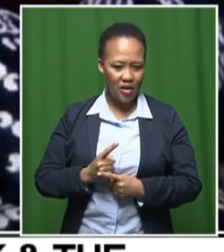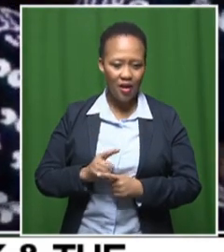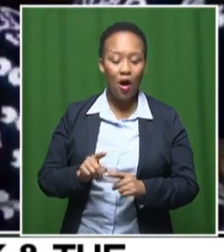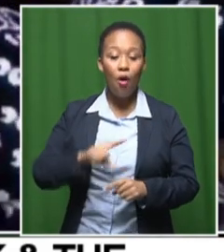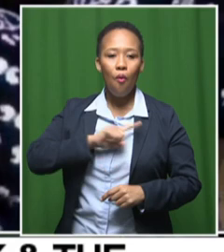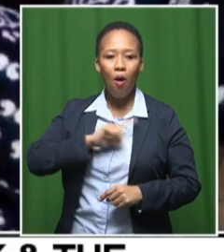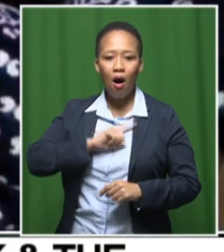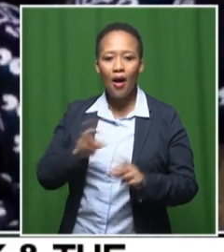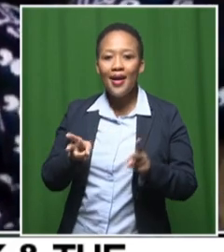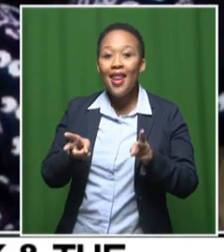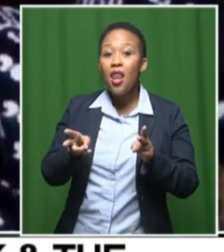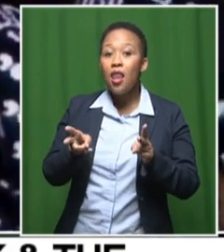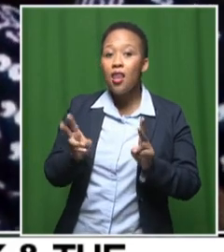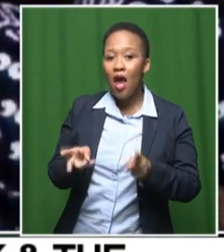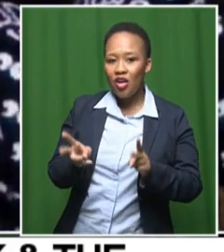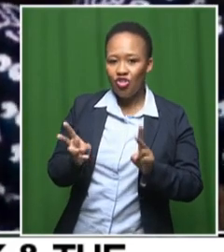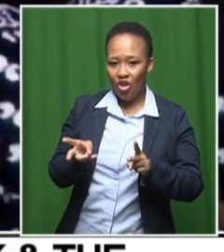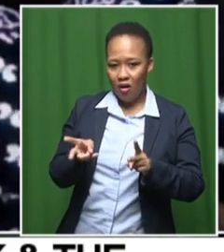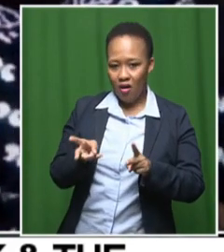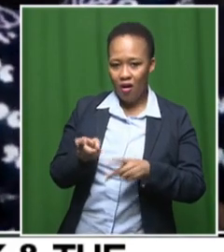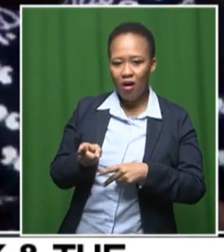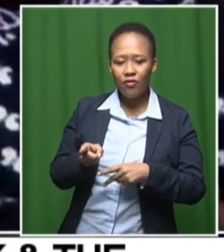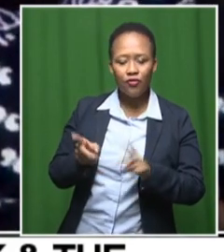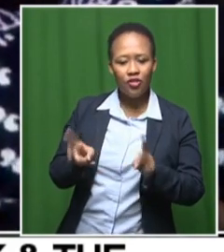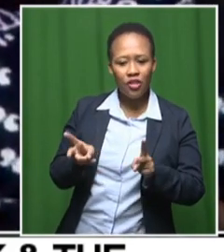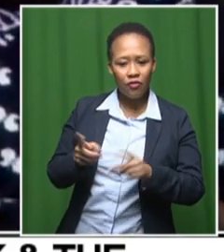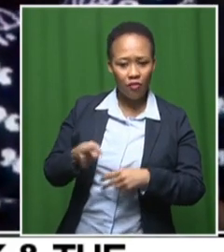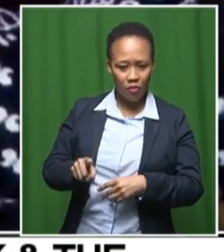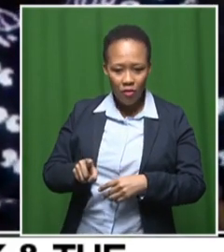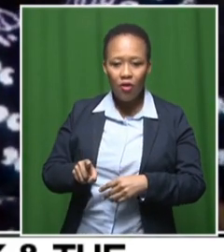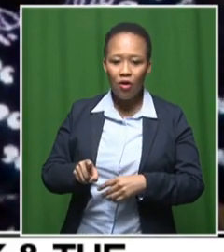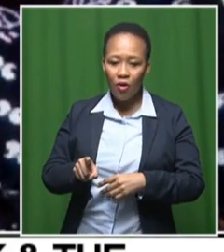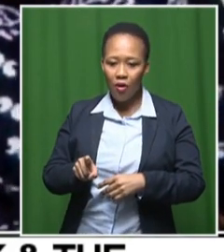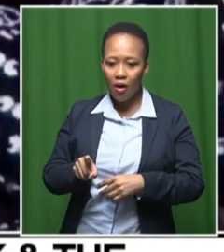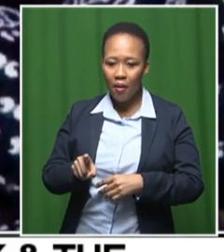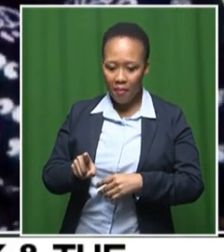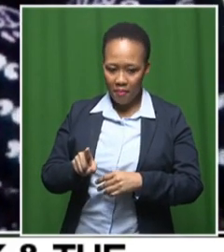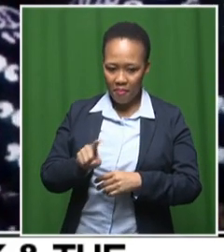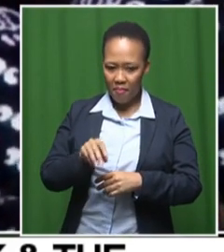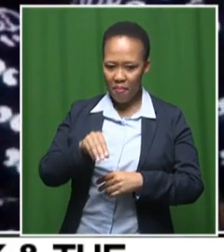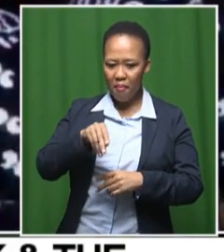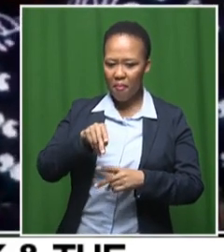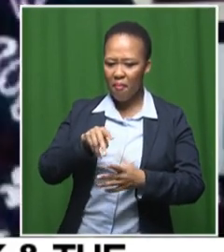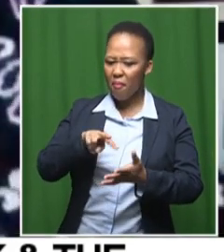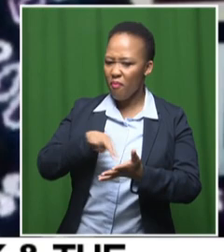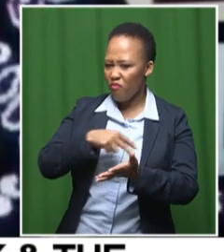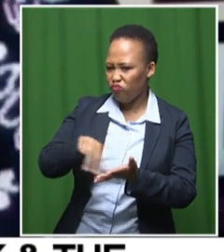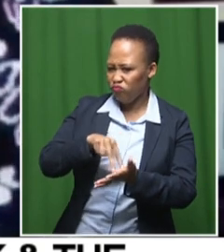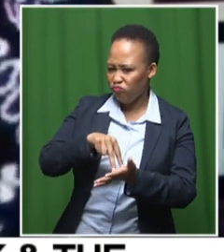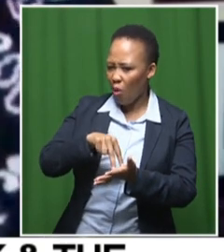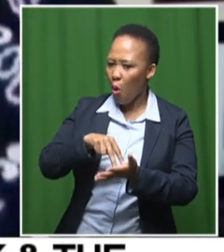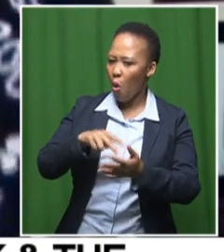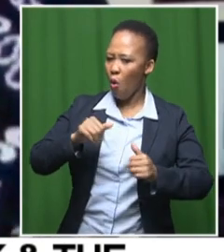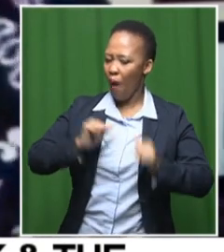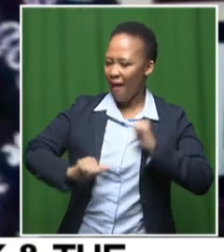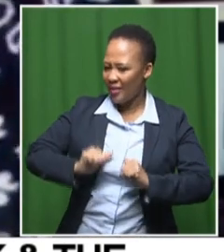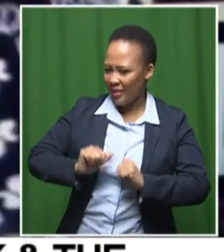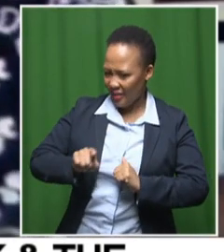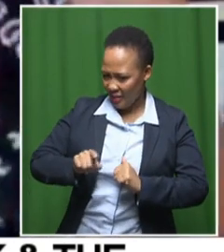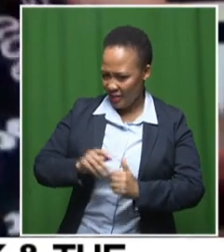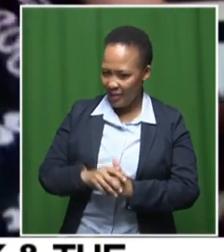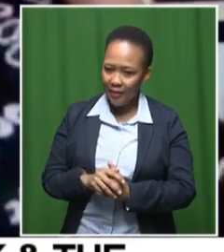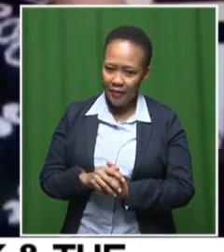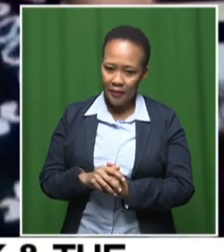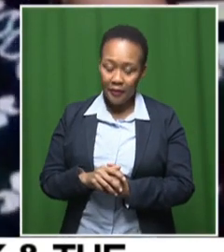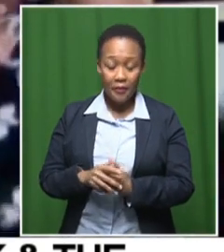nature of pantos. Absolutely. Panto is a very, very precise art form that just takes,